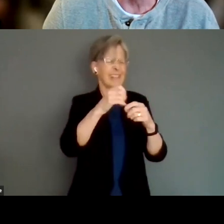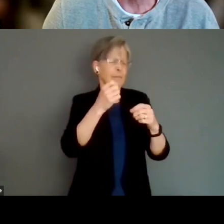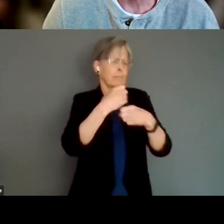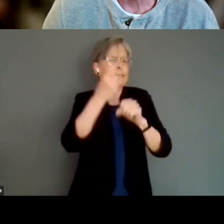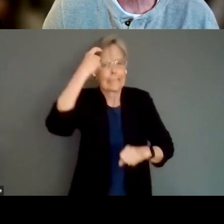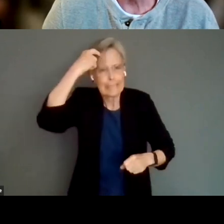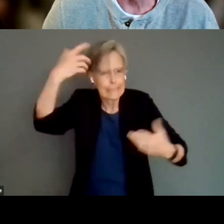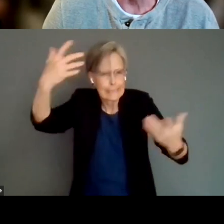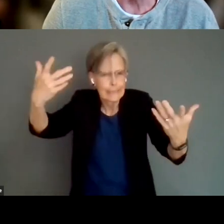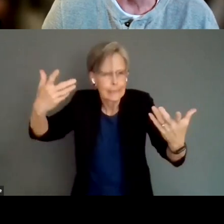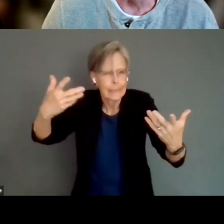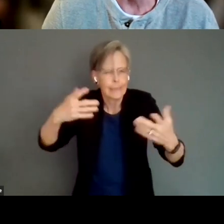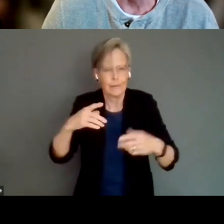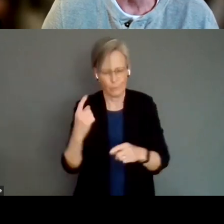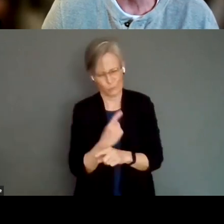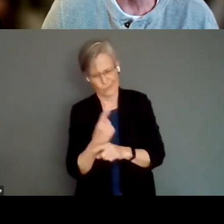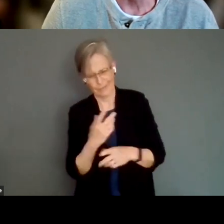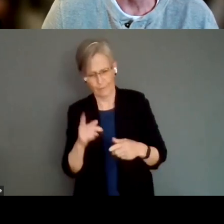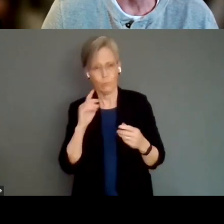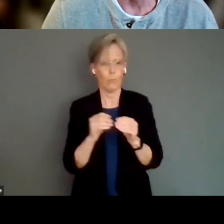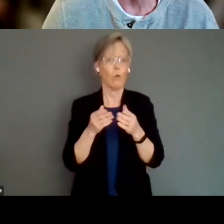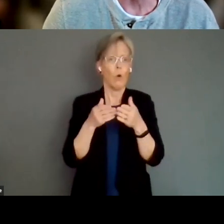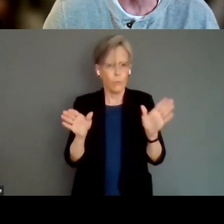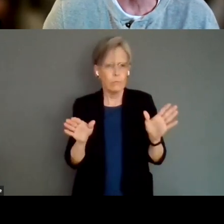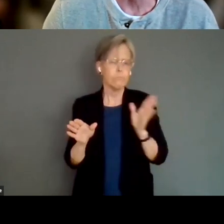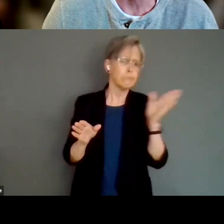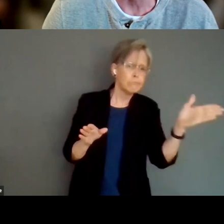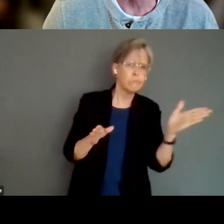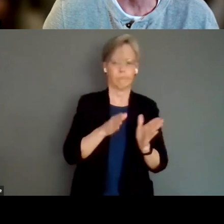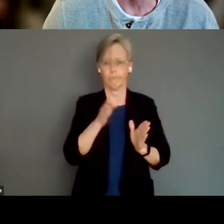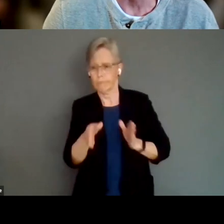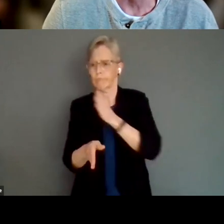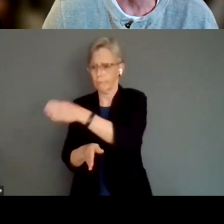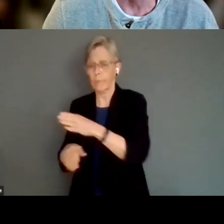being open to various abilities,